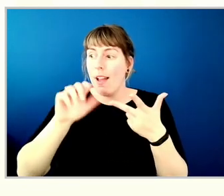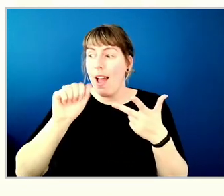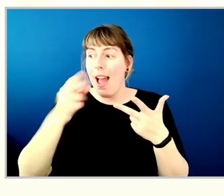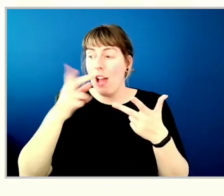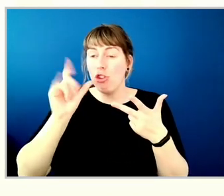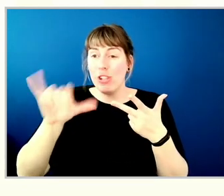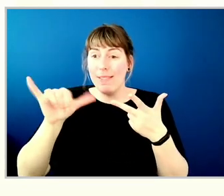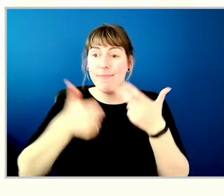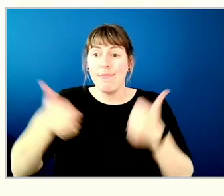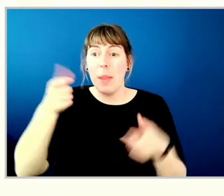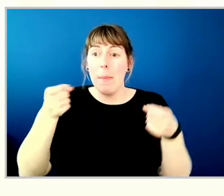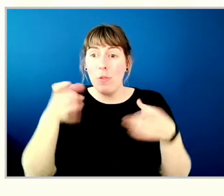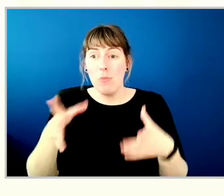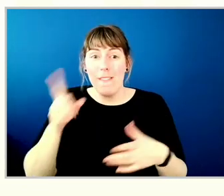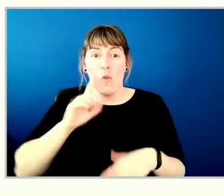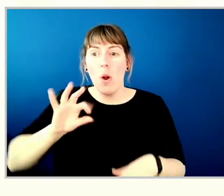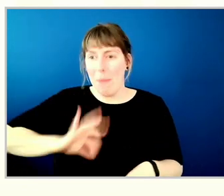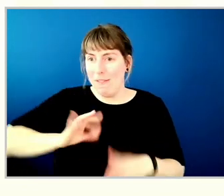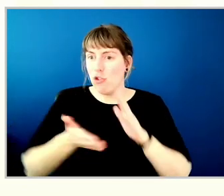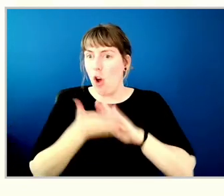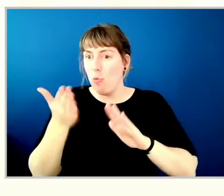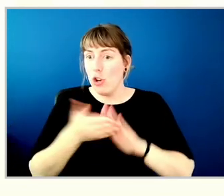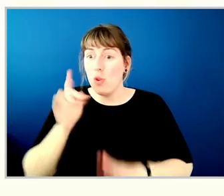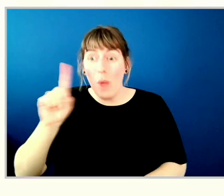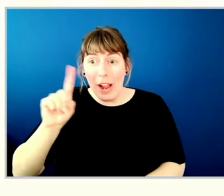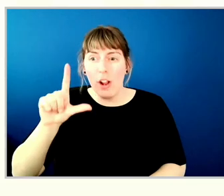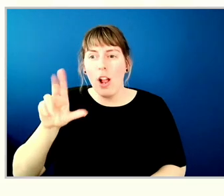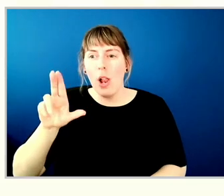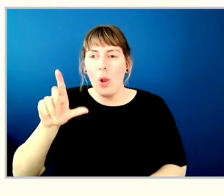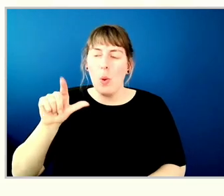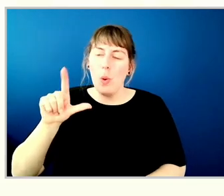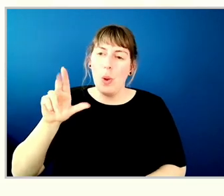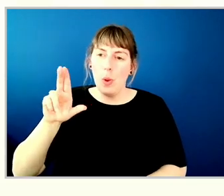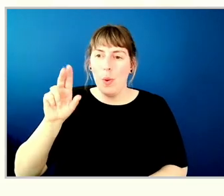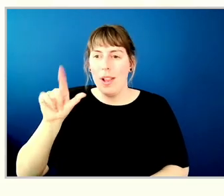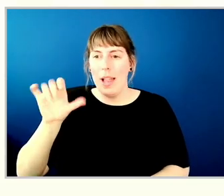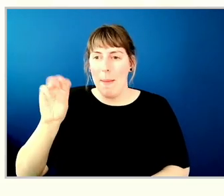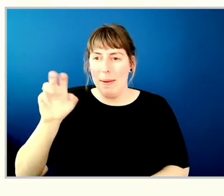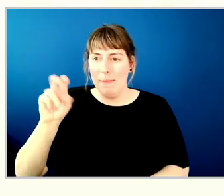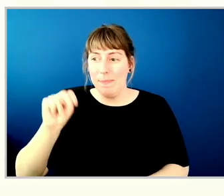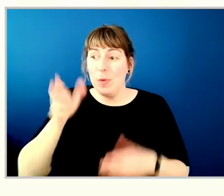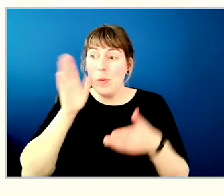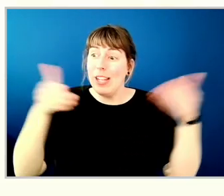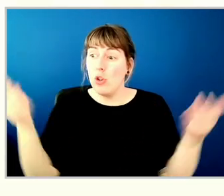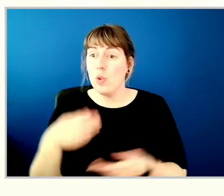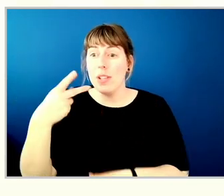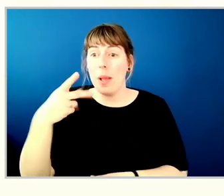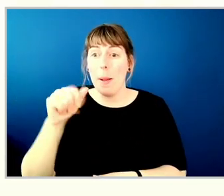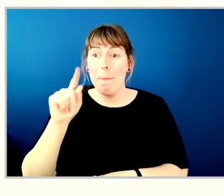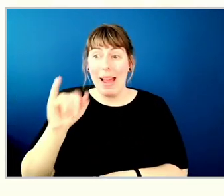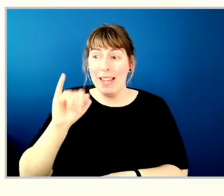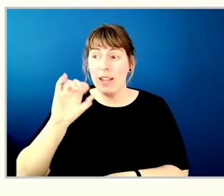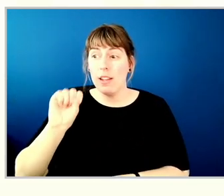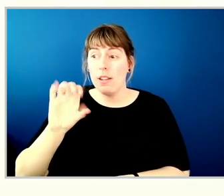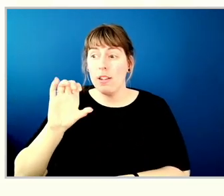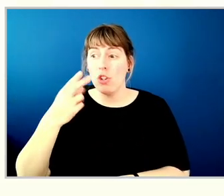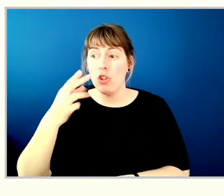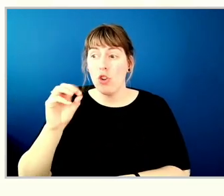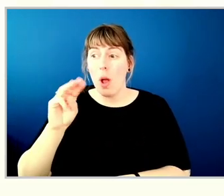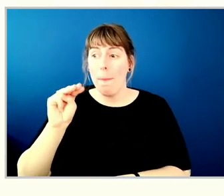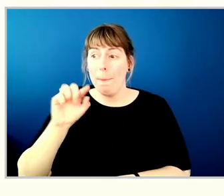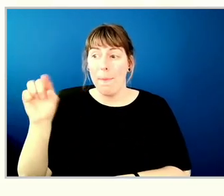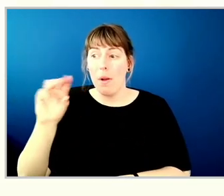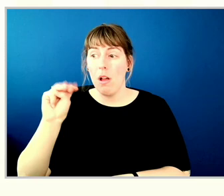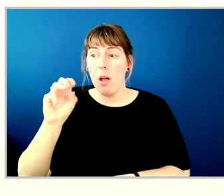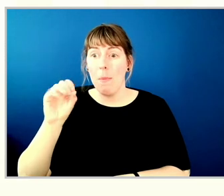Senior Manager, Benefits and Operations, Lululemon. I'd now like to introduce Patty Shaw Moffett, the chair of the remuneration committee,